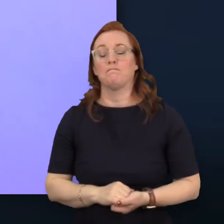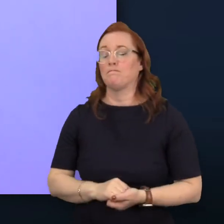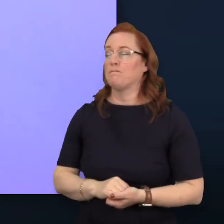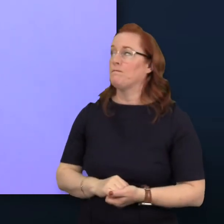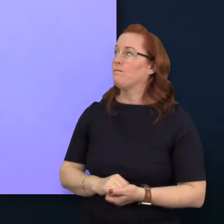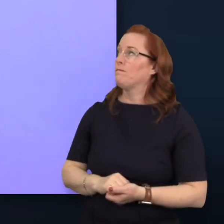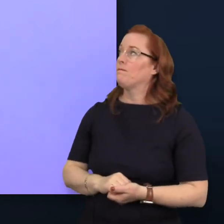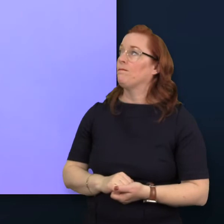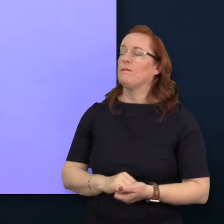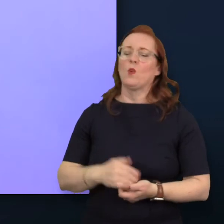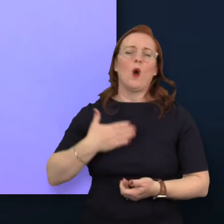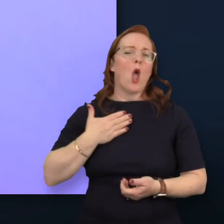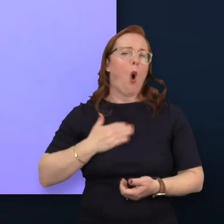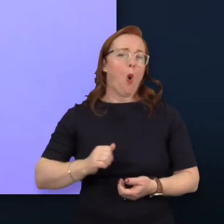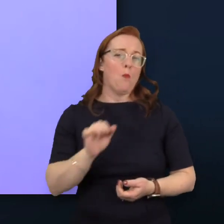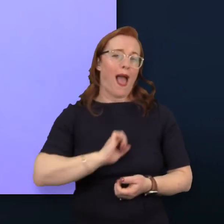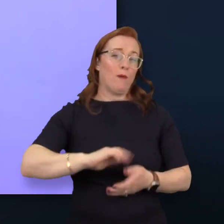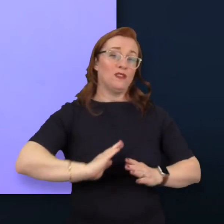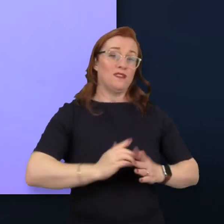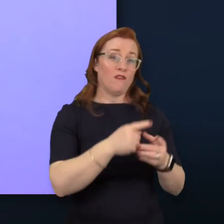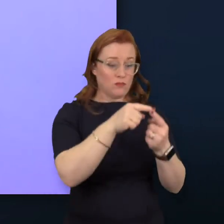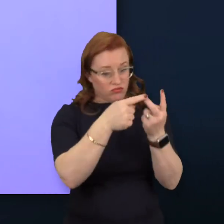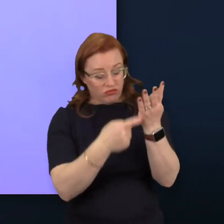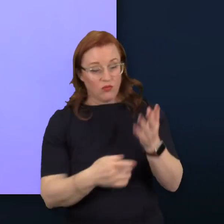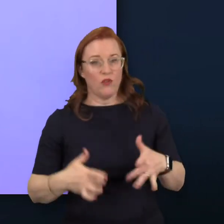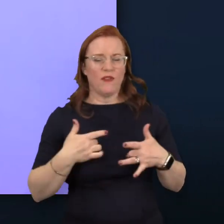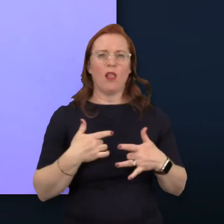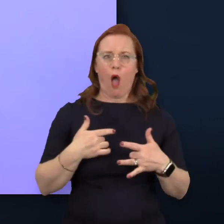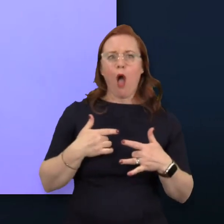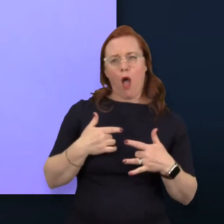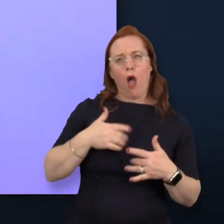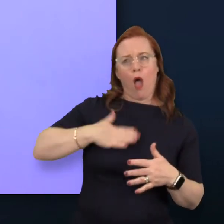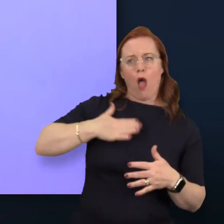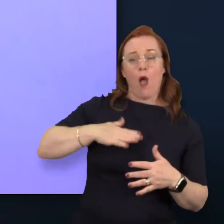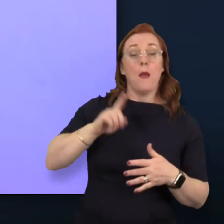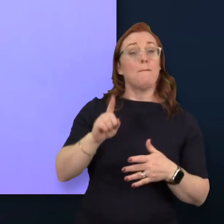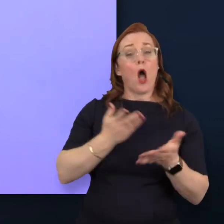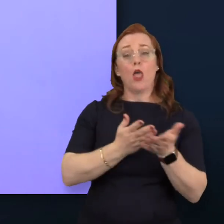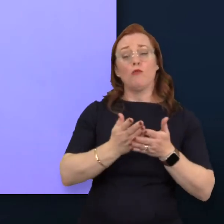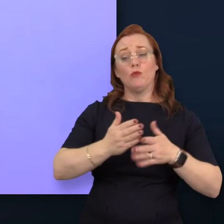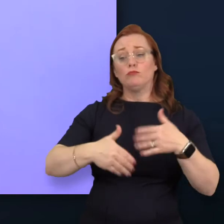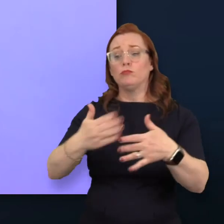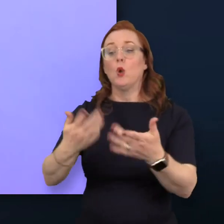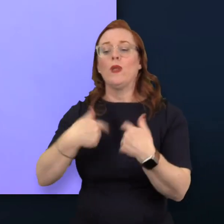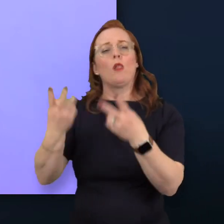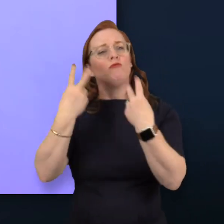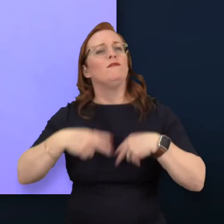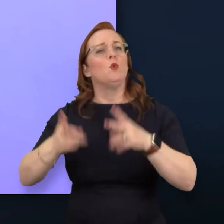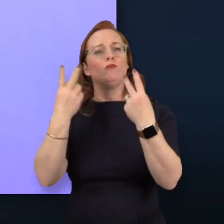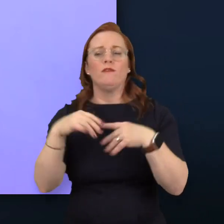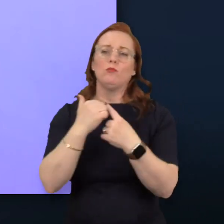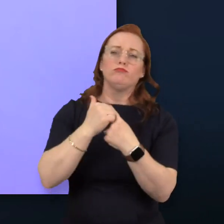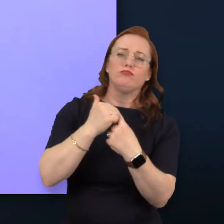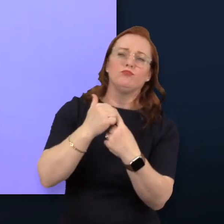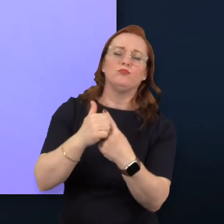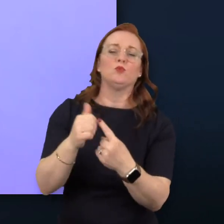We hope these services are compelling, but we will continue to review and adjust over time to ensure success for